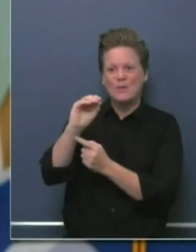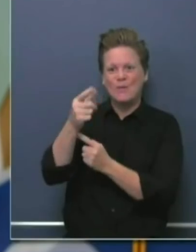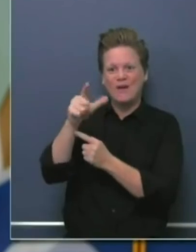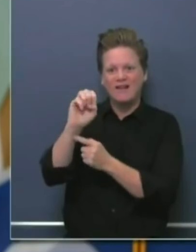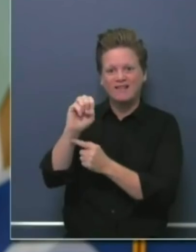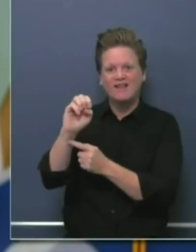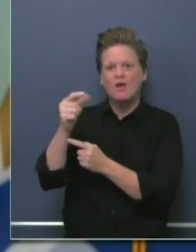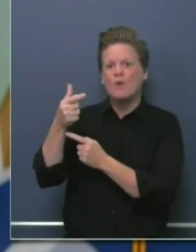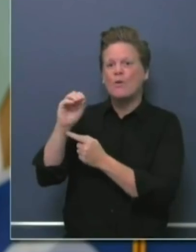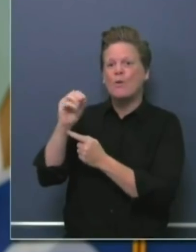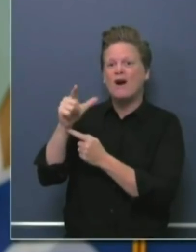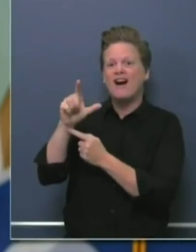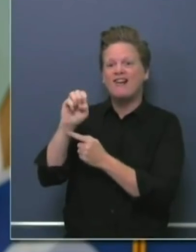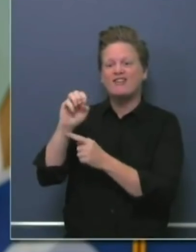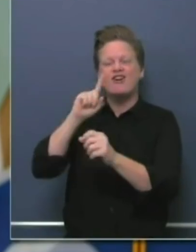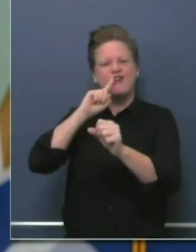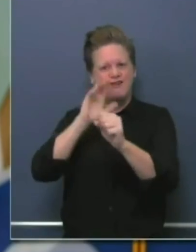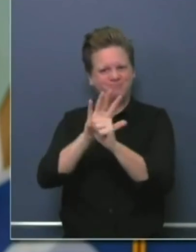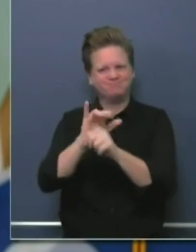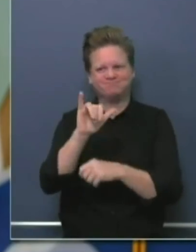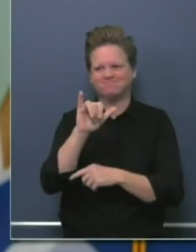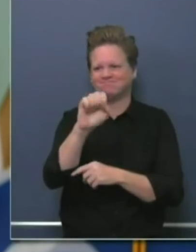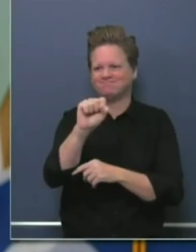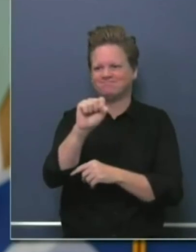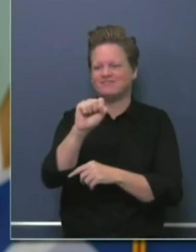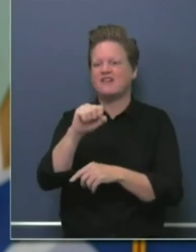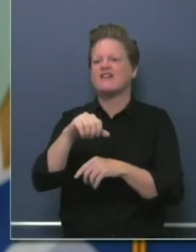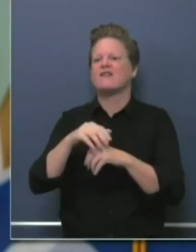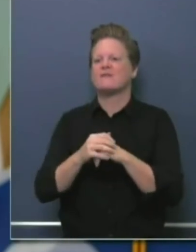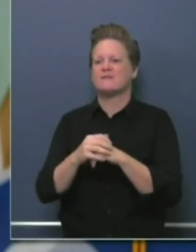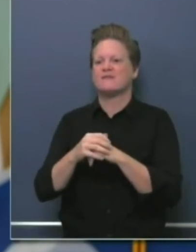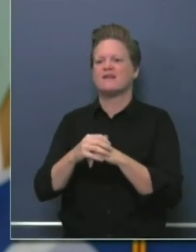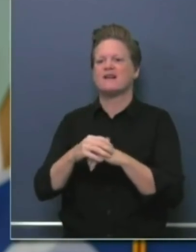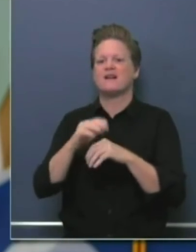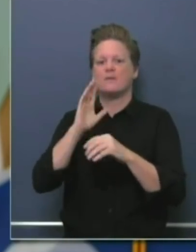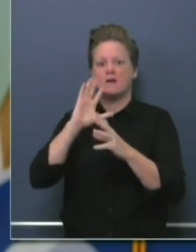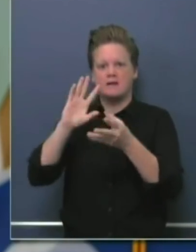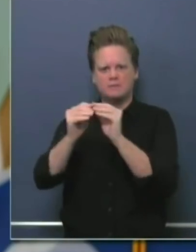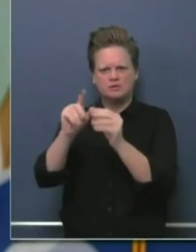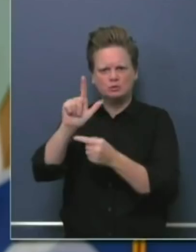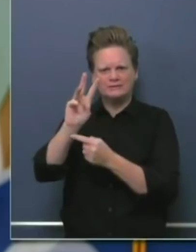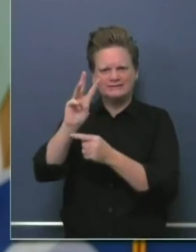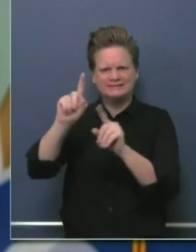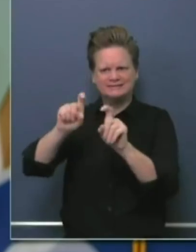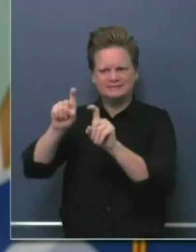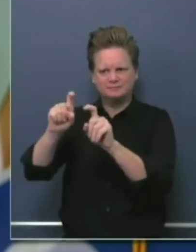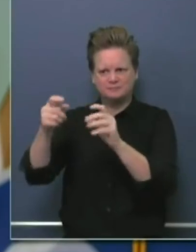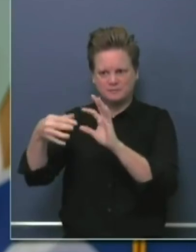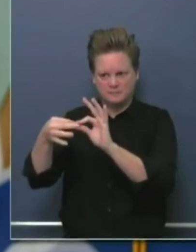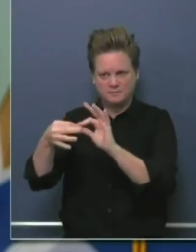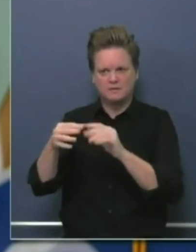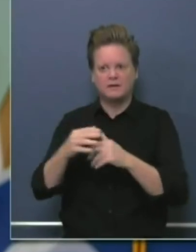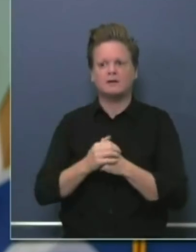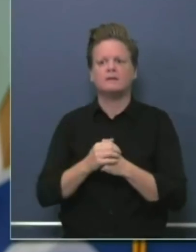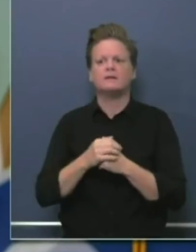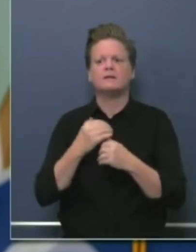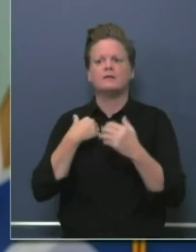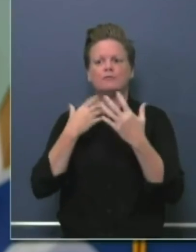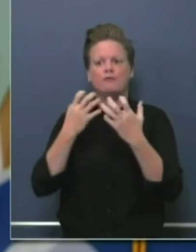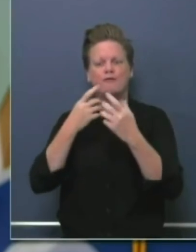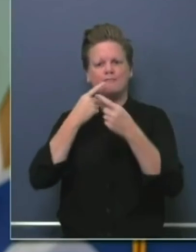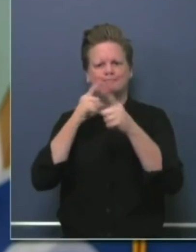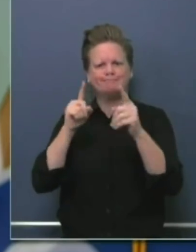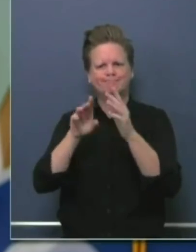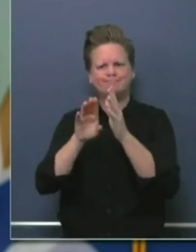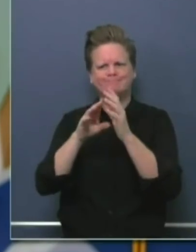additional sites throughout the state. We're able today to launch a new site, called COVID-19,